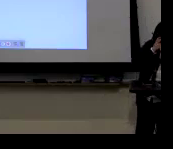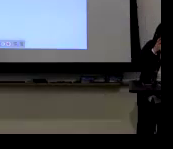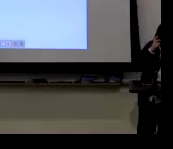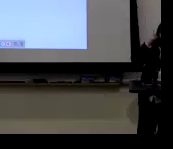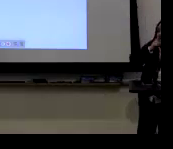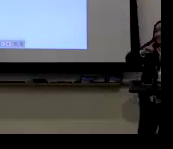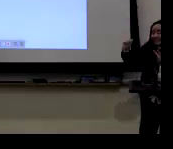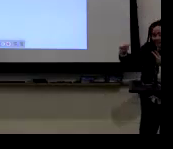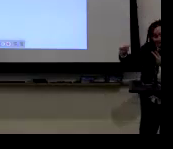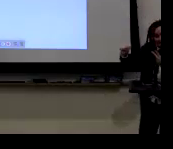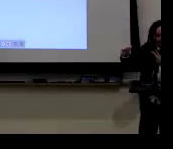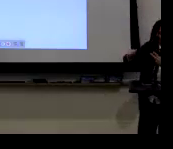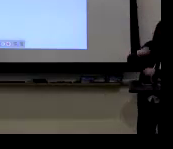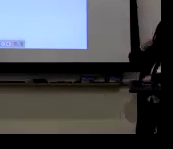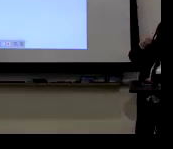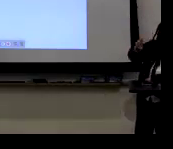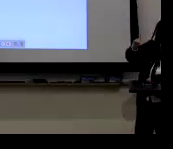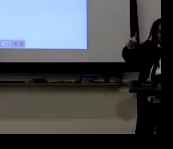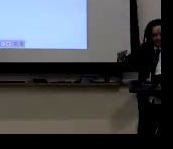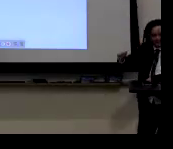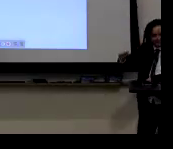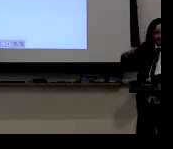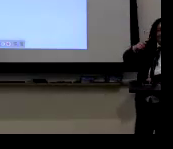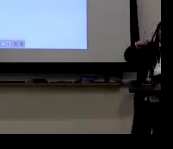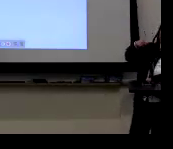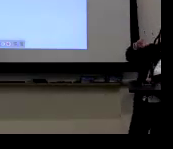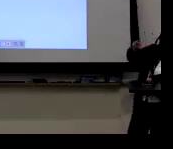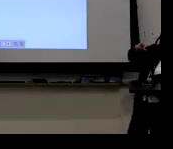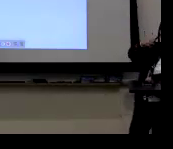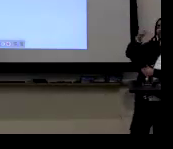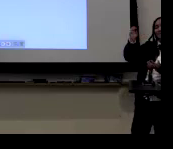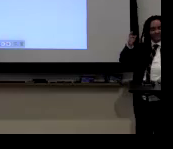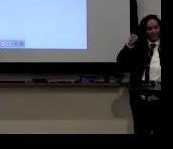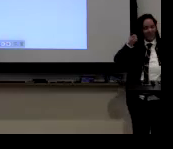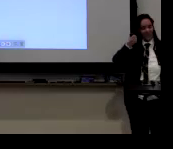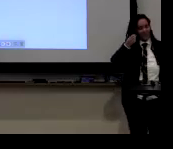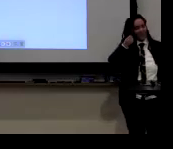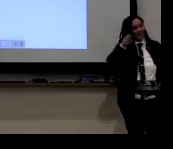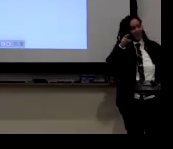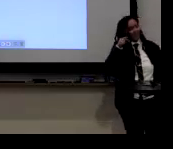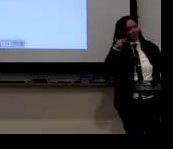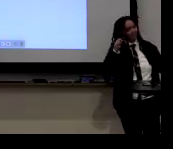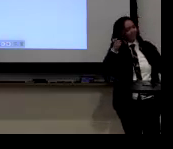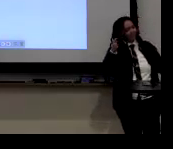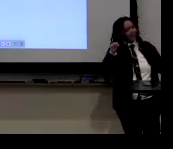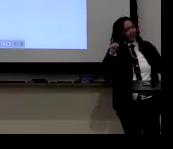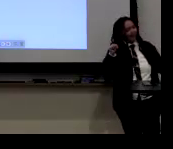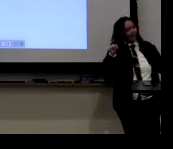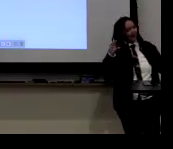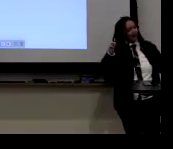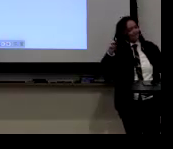like? Deaf, deaf, blind, deaf, disabled, or disabled, queer, um,